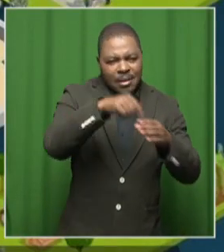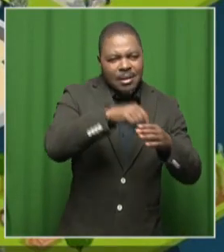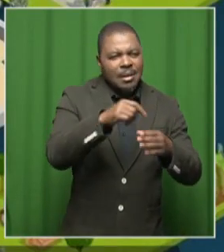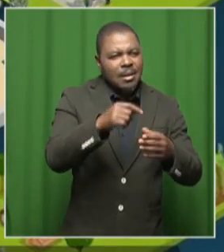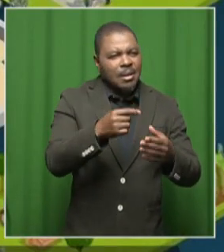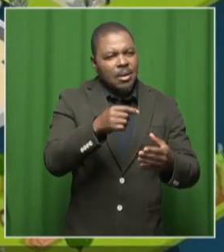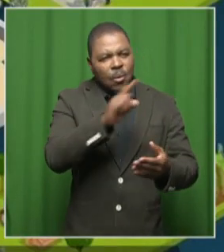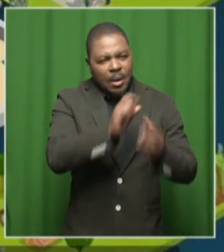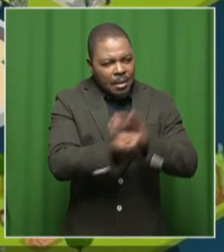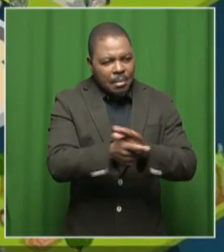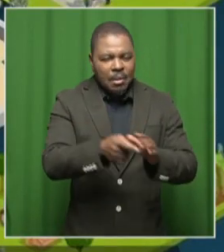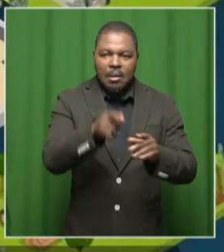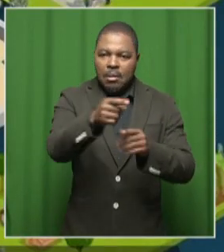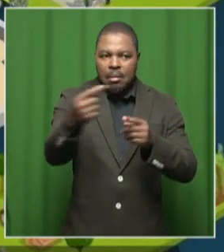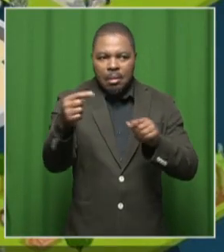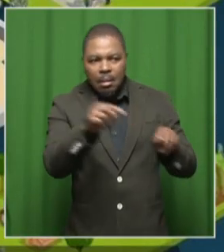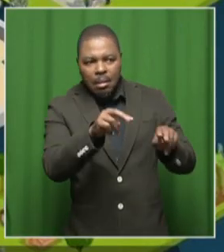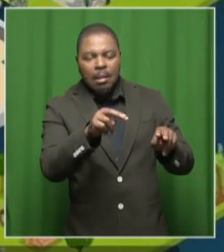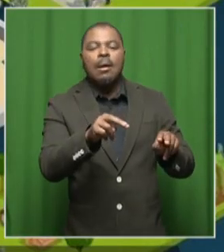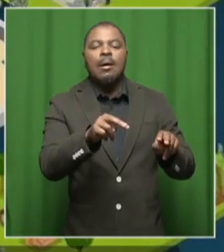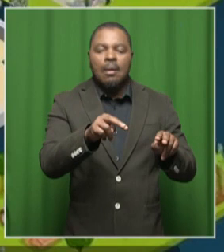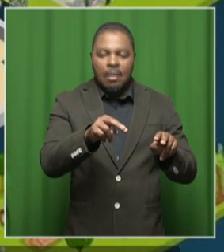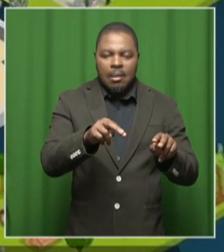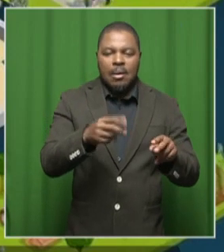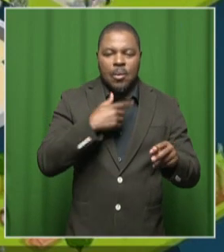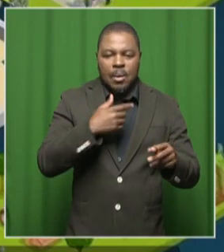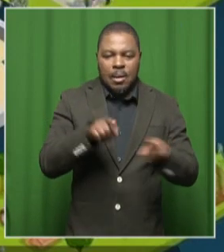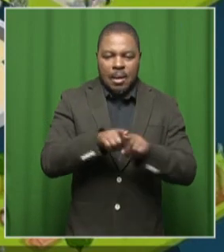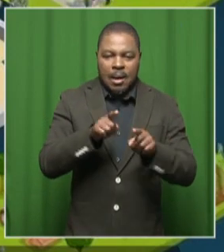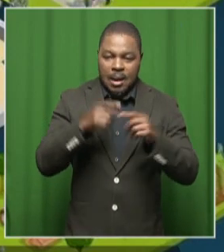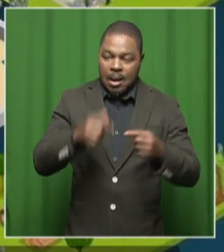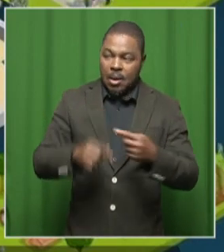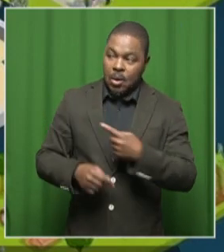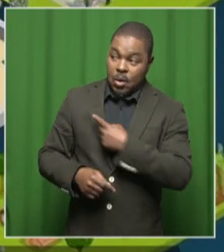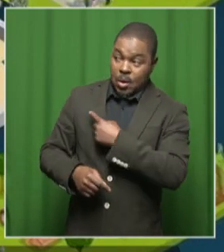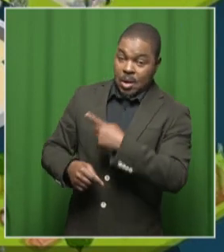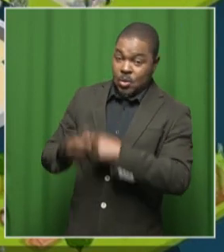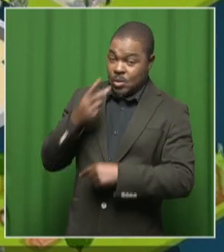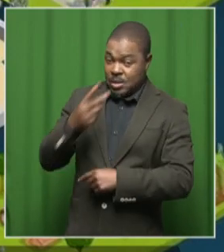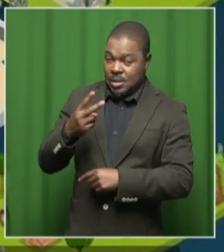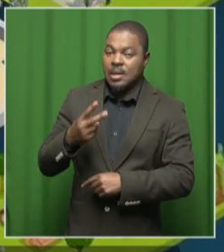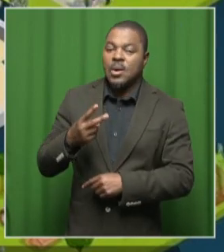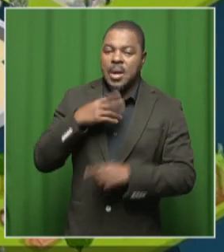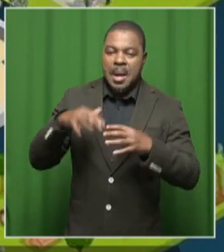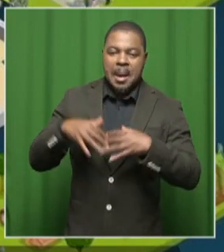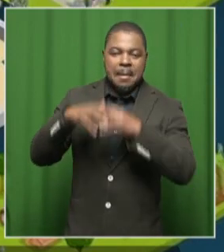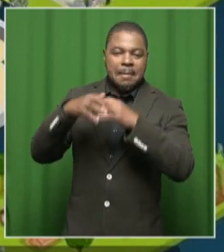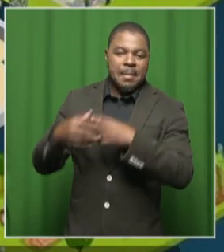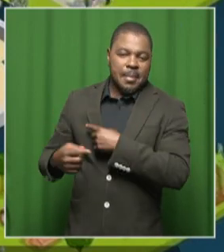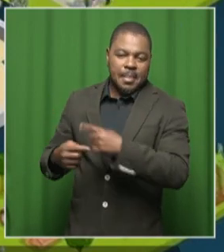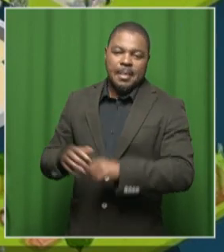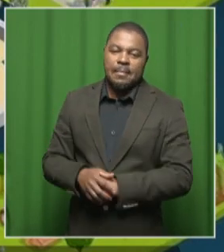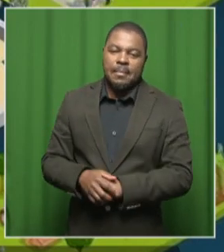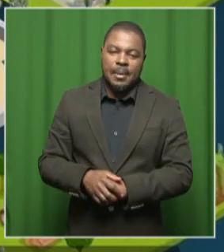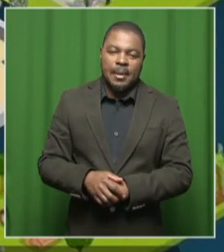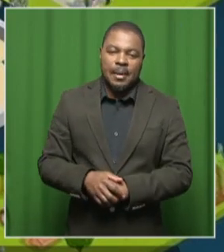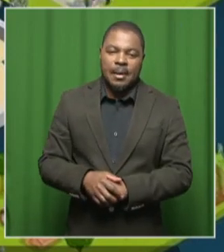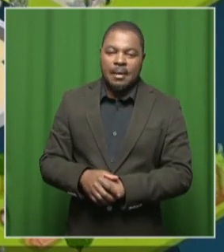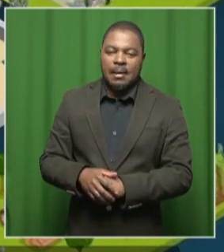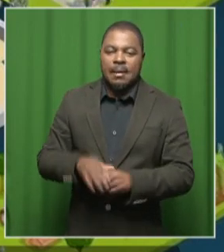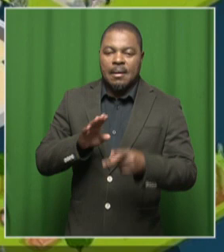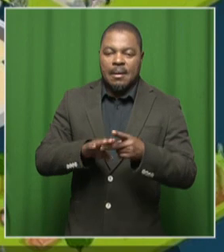on. And we came up with this landscape that you're looking at right now. And that basically covers